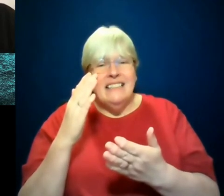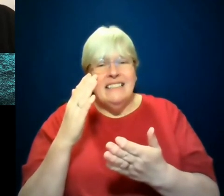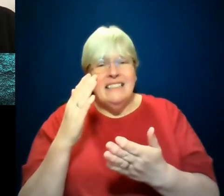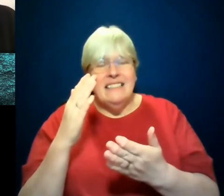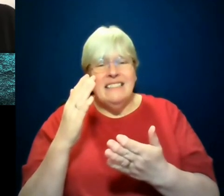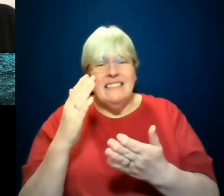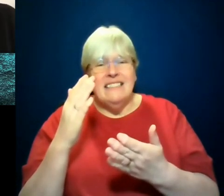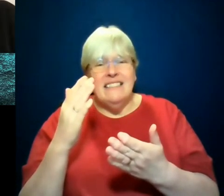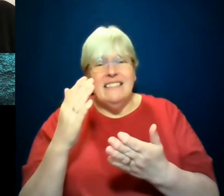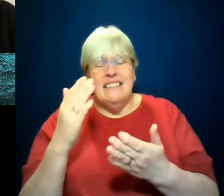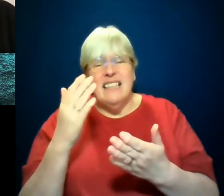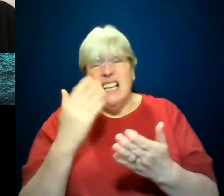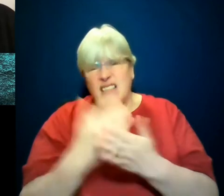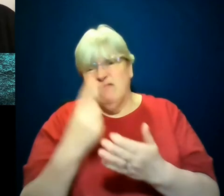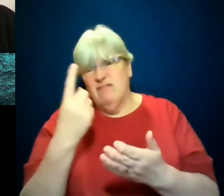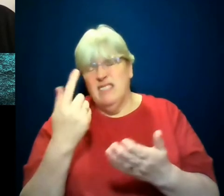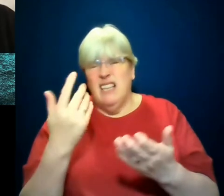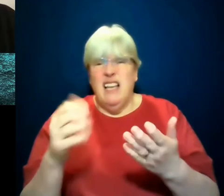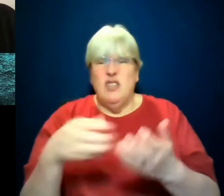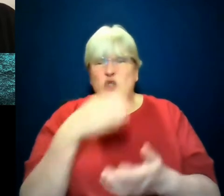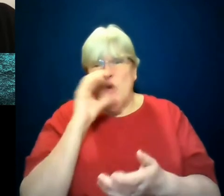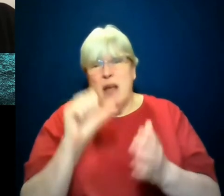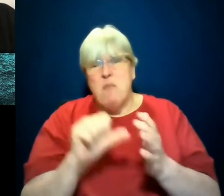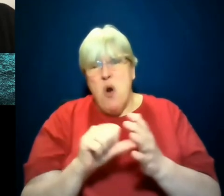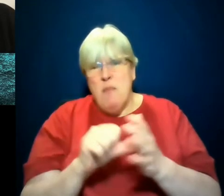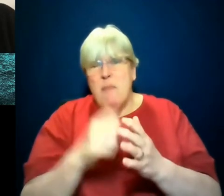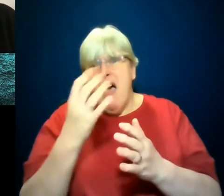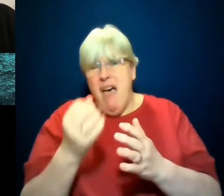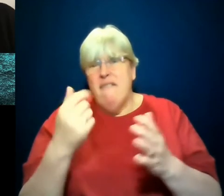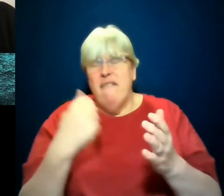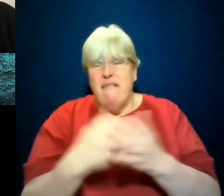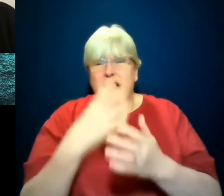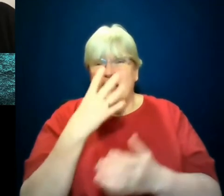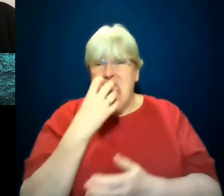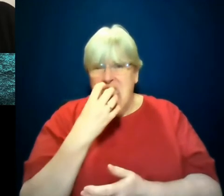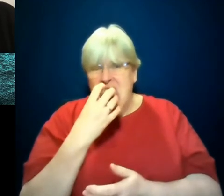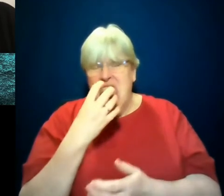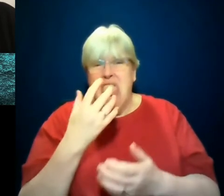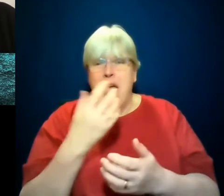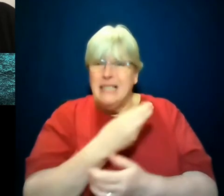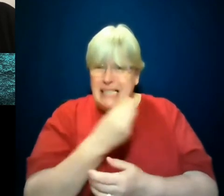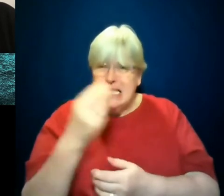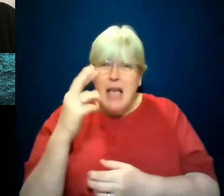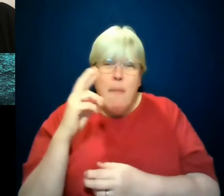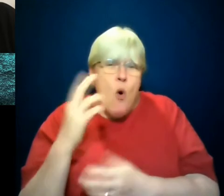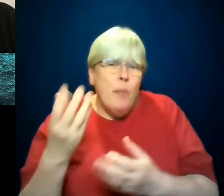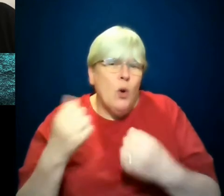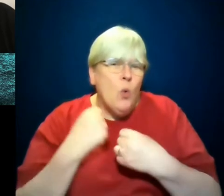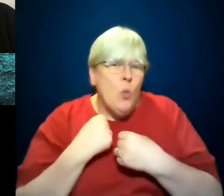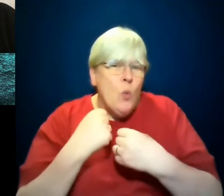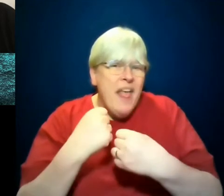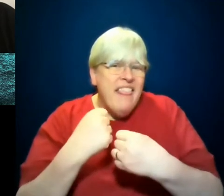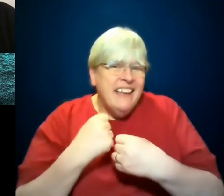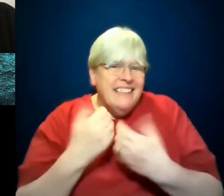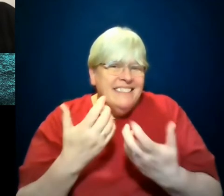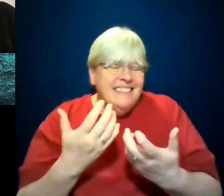be morose. He, uh, there's still a little kernel of hope in there. There's such a kernel of like duty